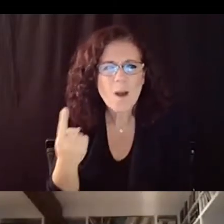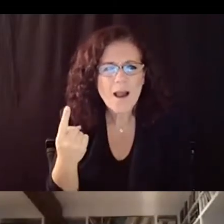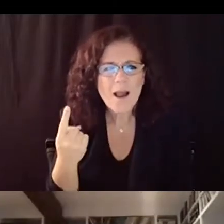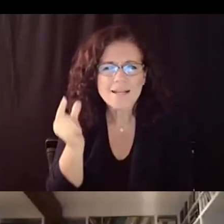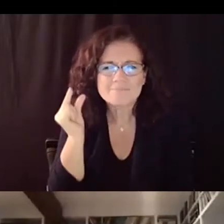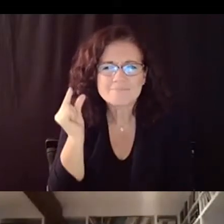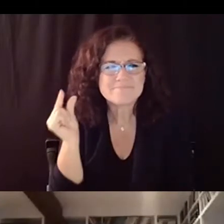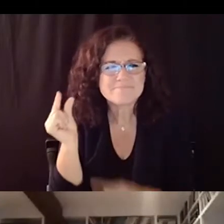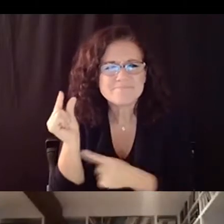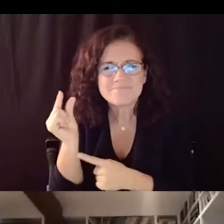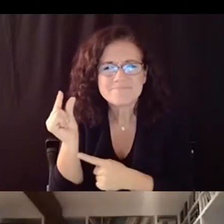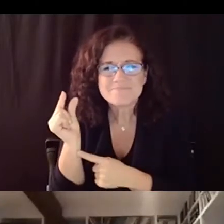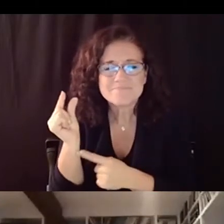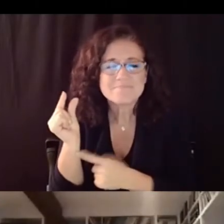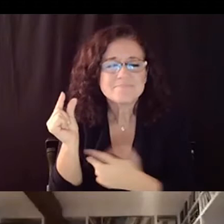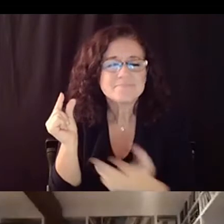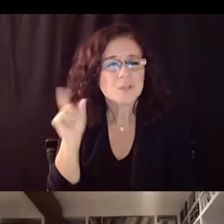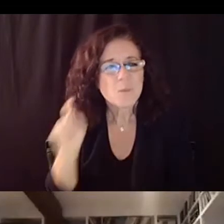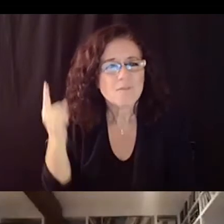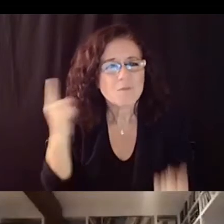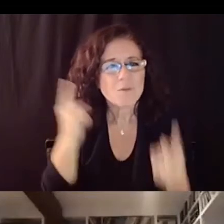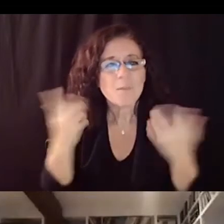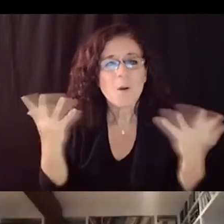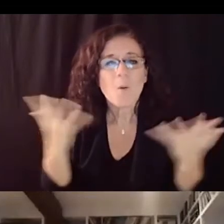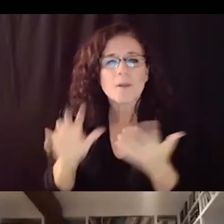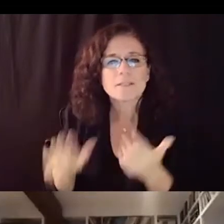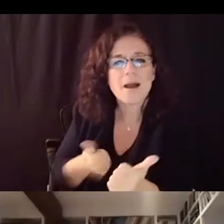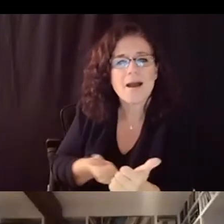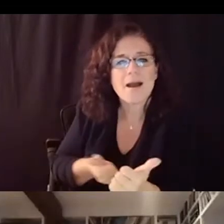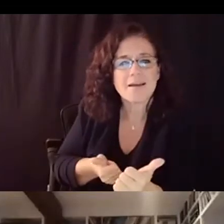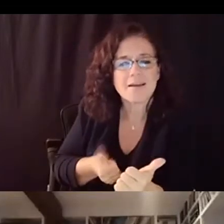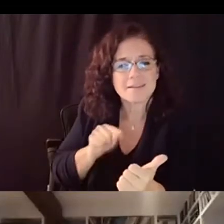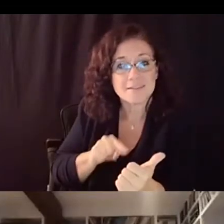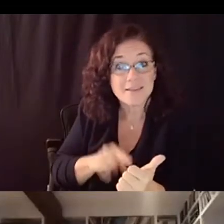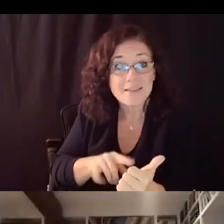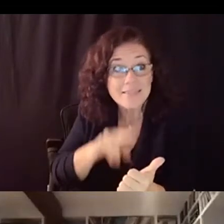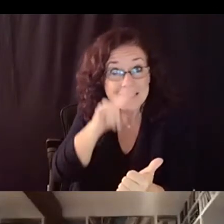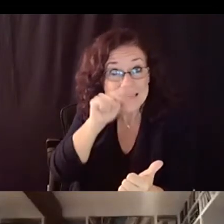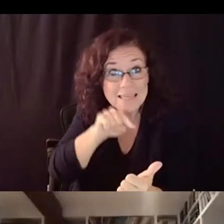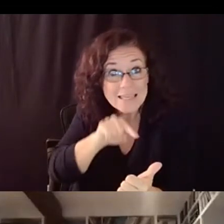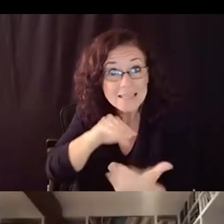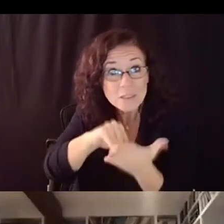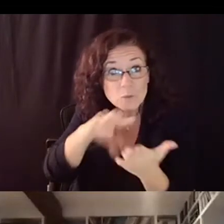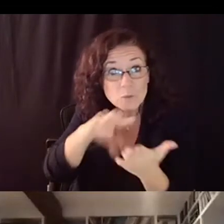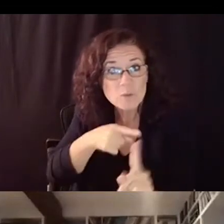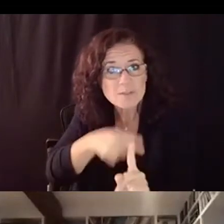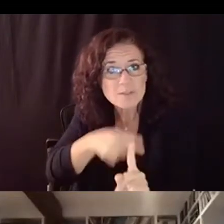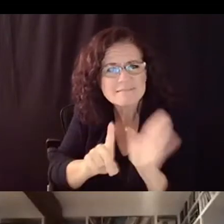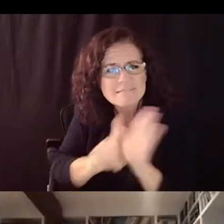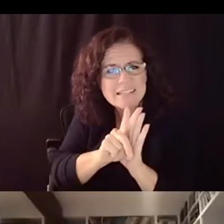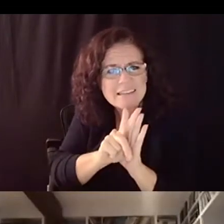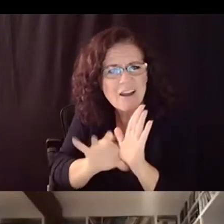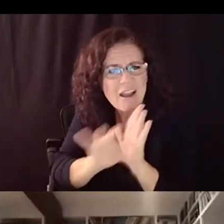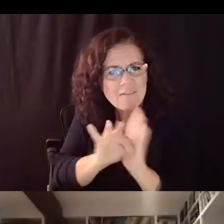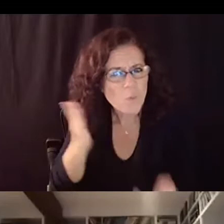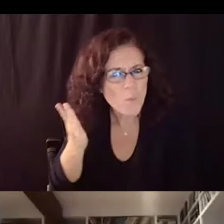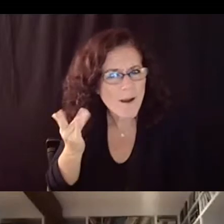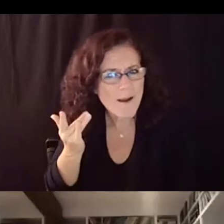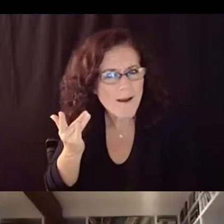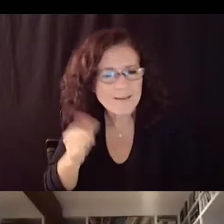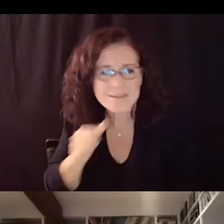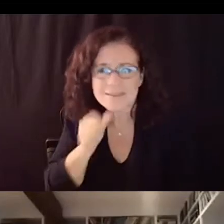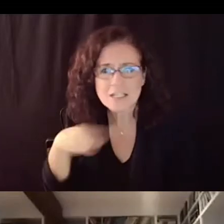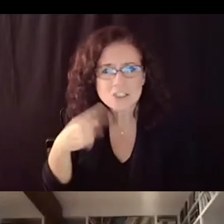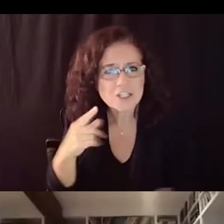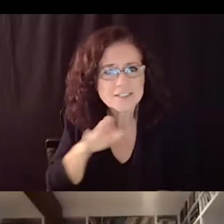we need to look at what is behind a child who is getting a d or an f and what are we going to do about it besides just giving them